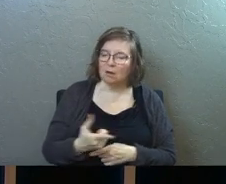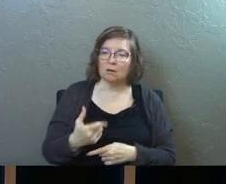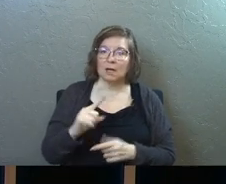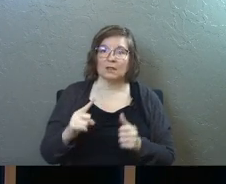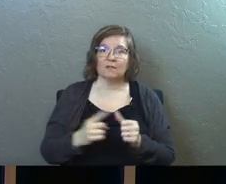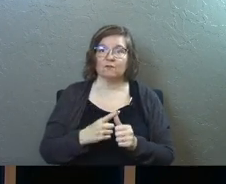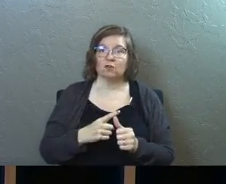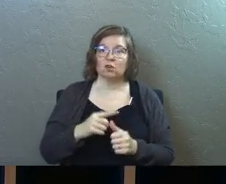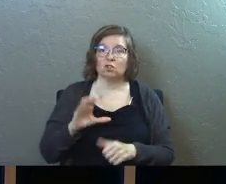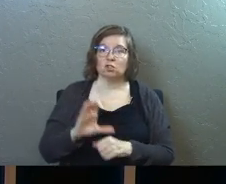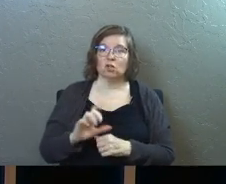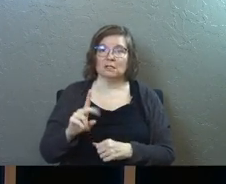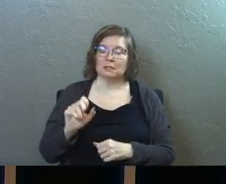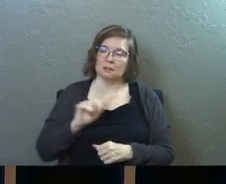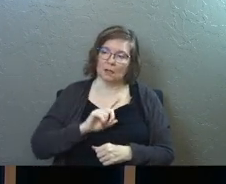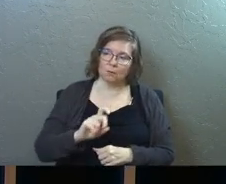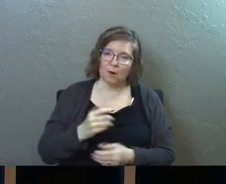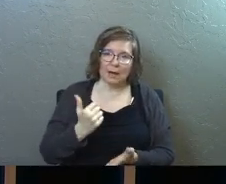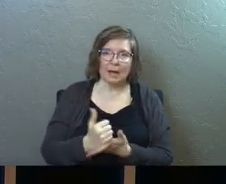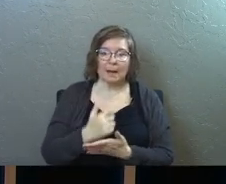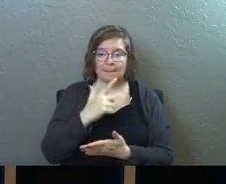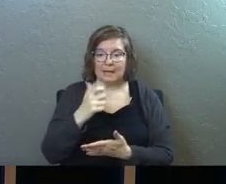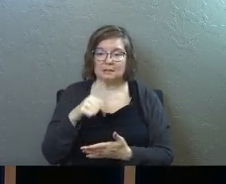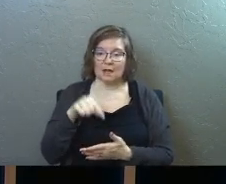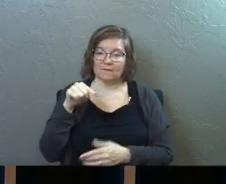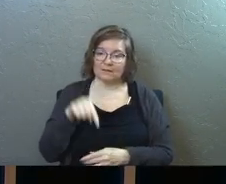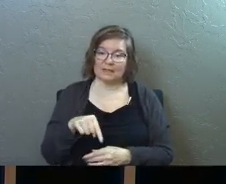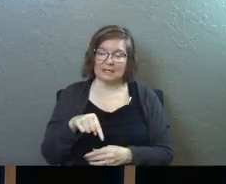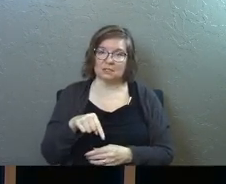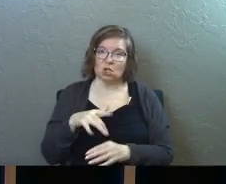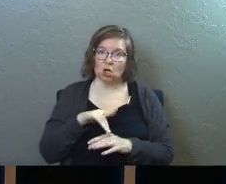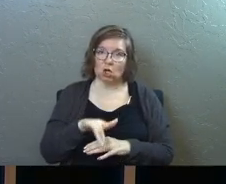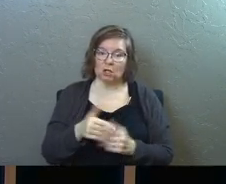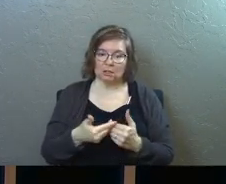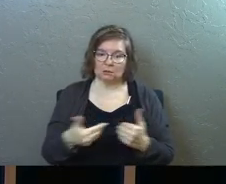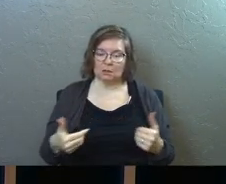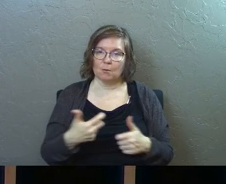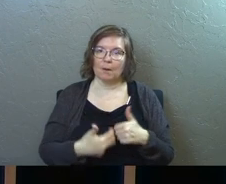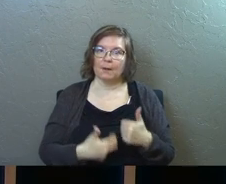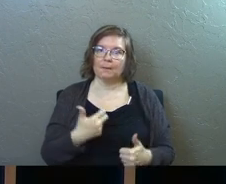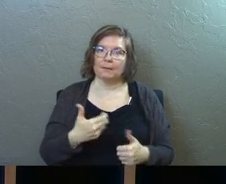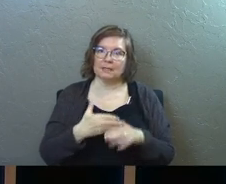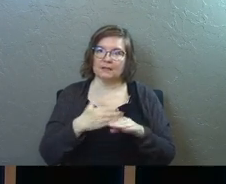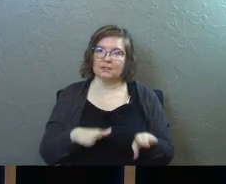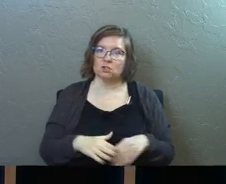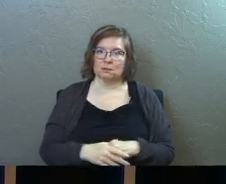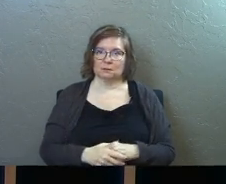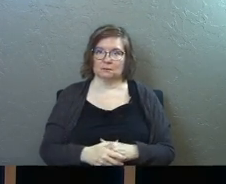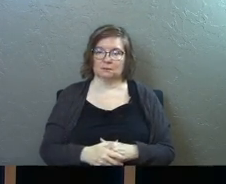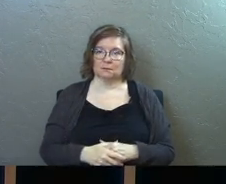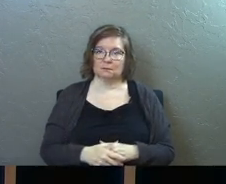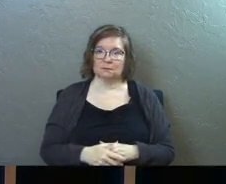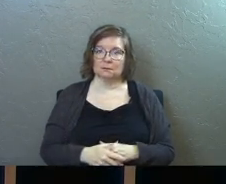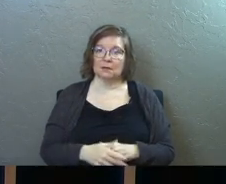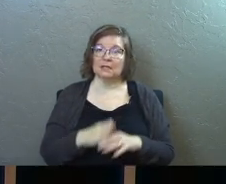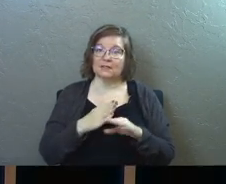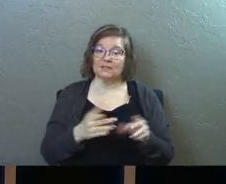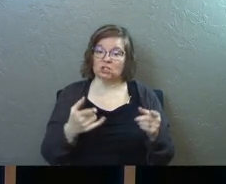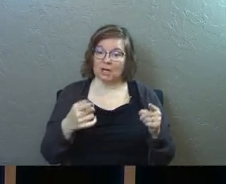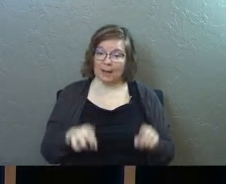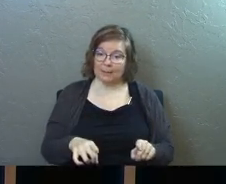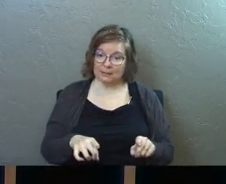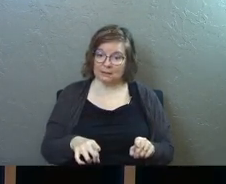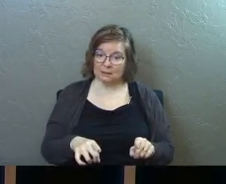come forward and help out because of this early problem and division a division